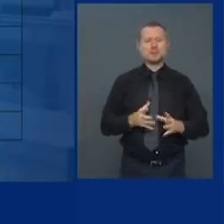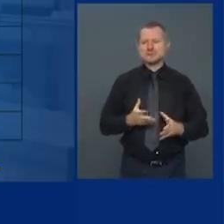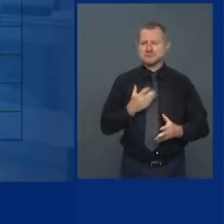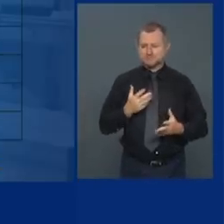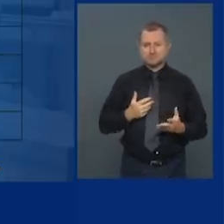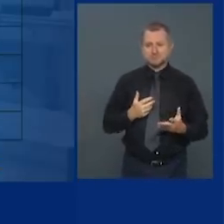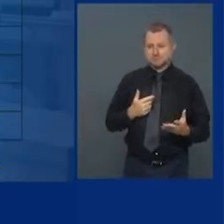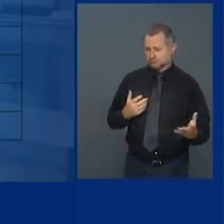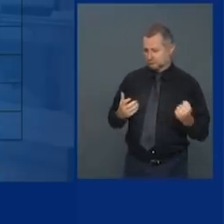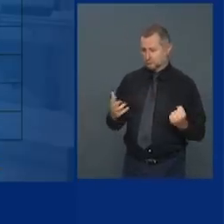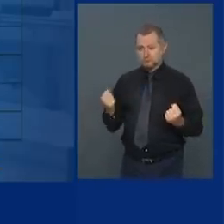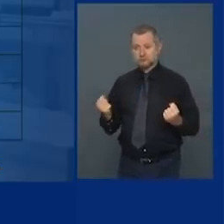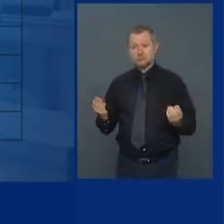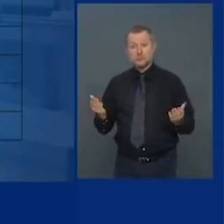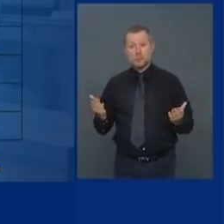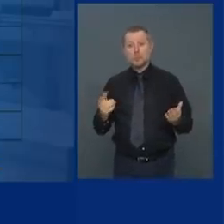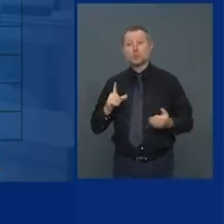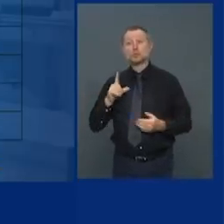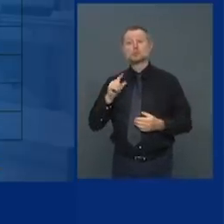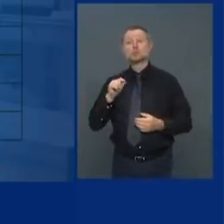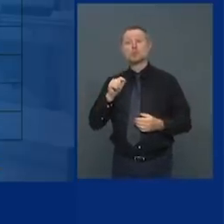hotspot zip codes,